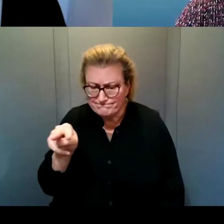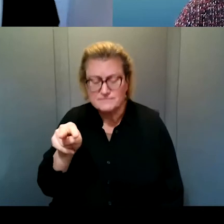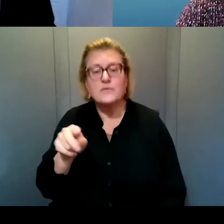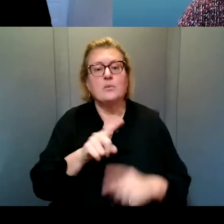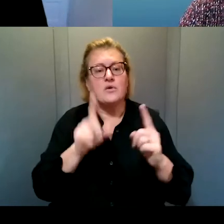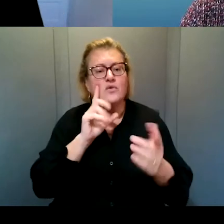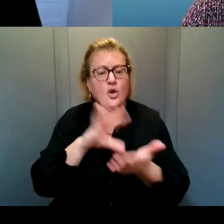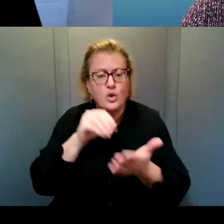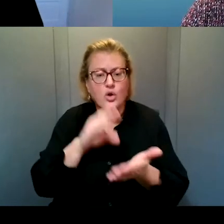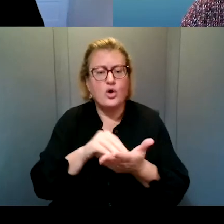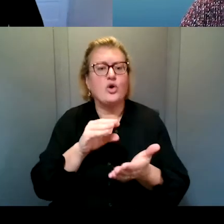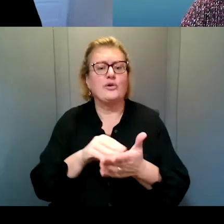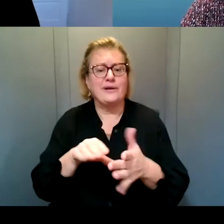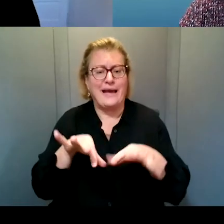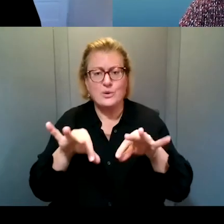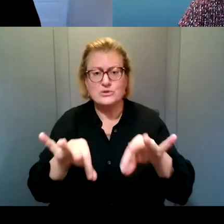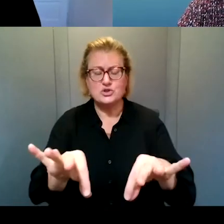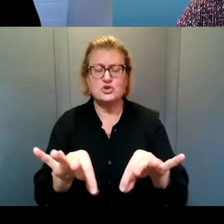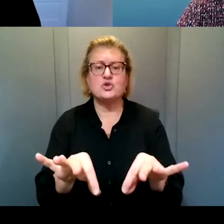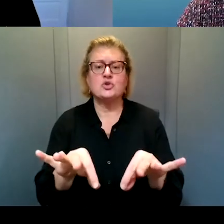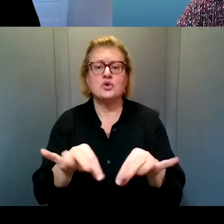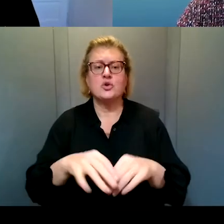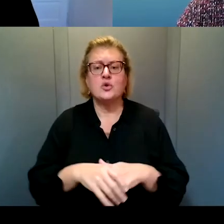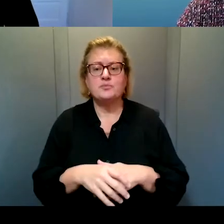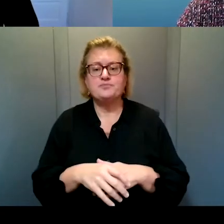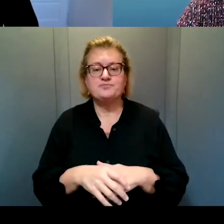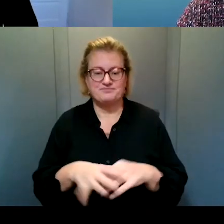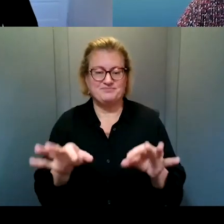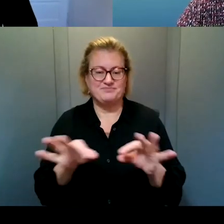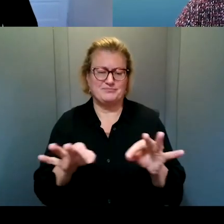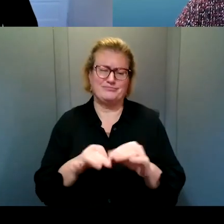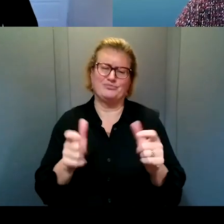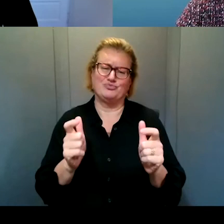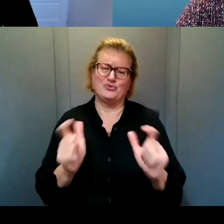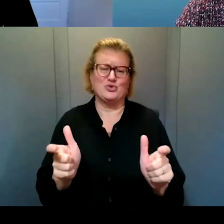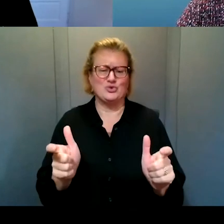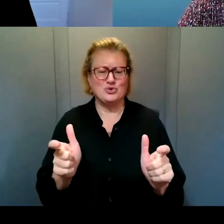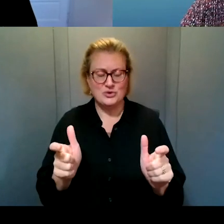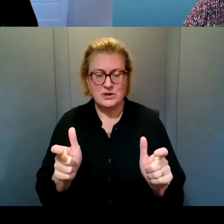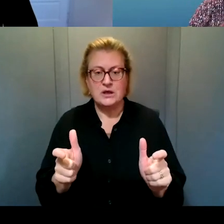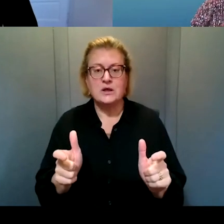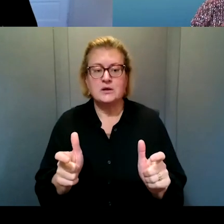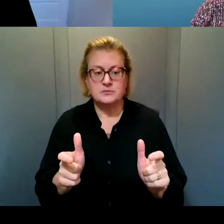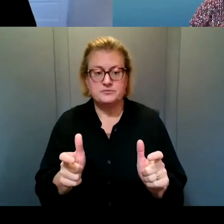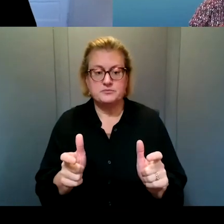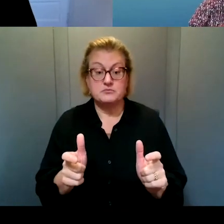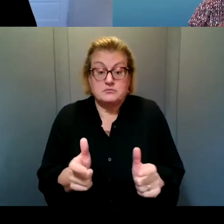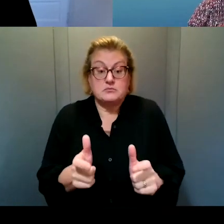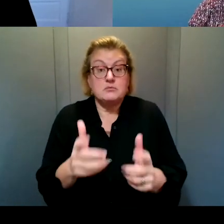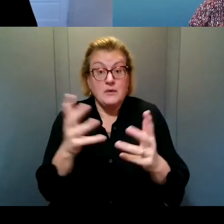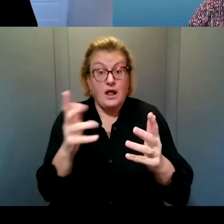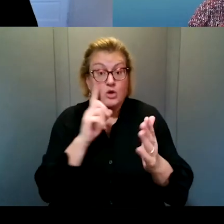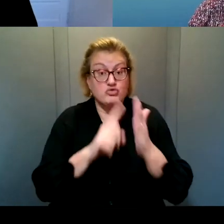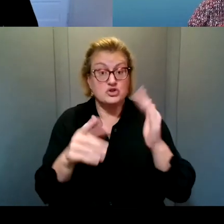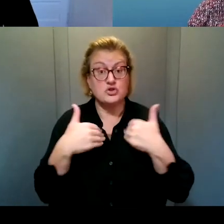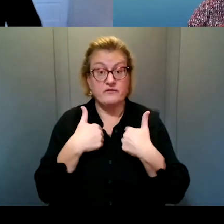learning and acquisition, because I, I, you know, subtitles are huge. Um, and, and you're not, there's a lot of research on